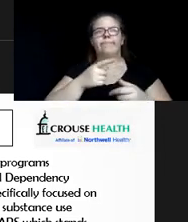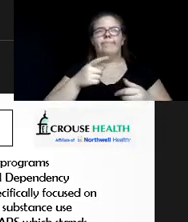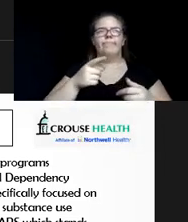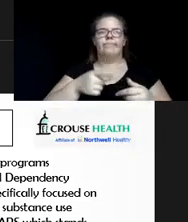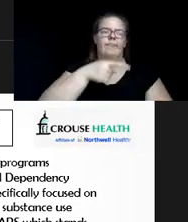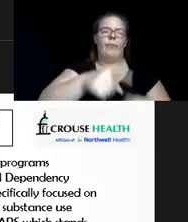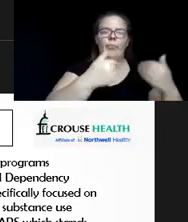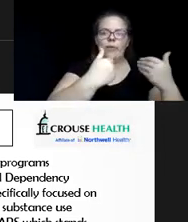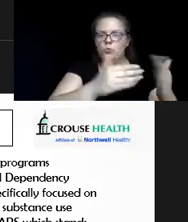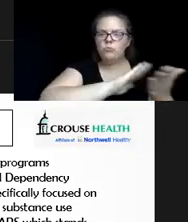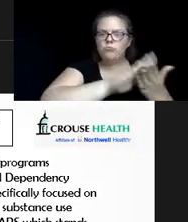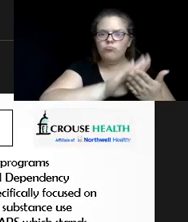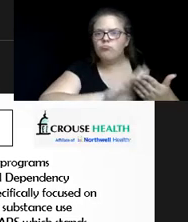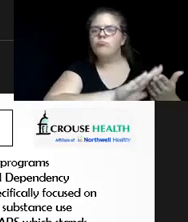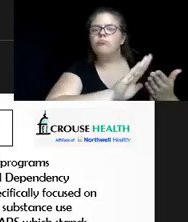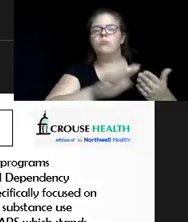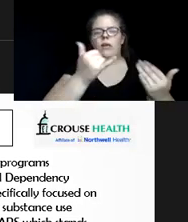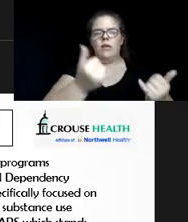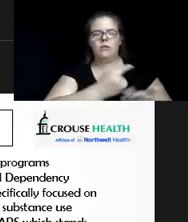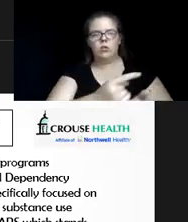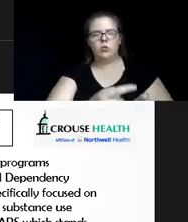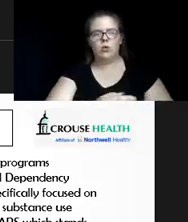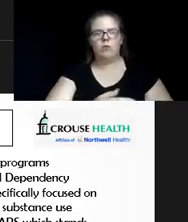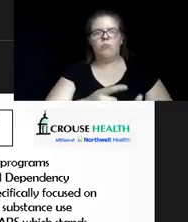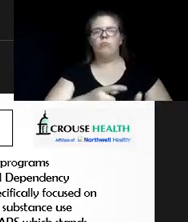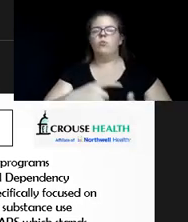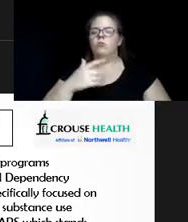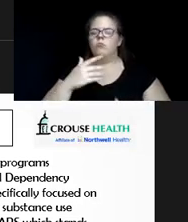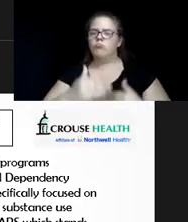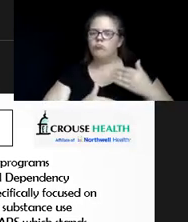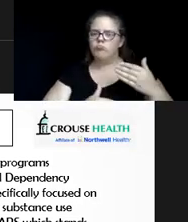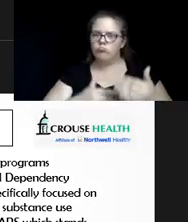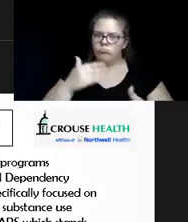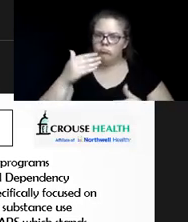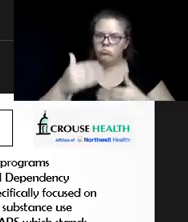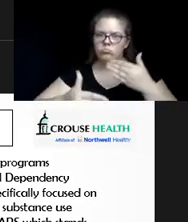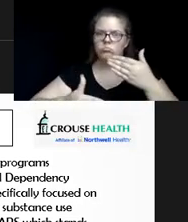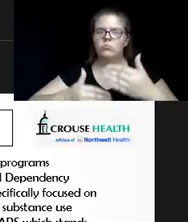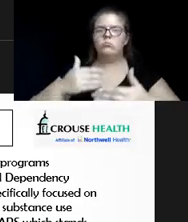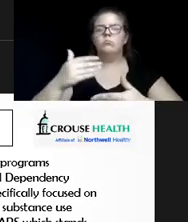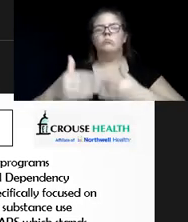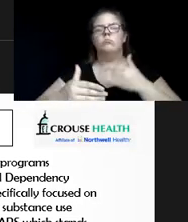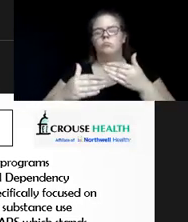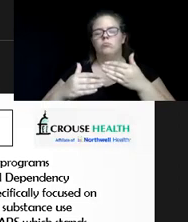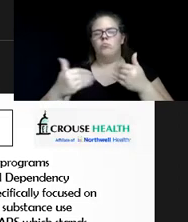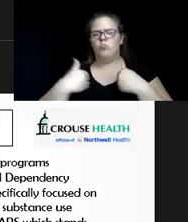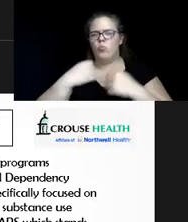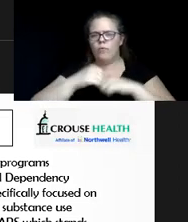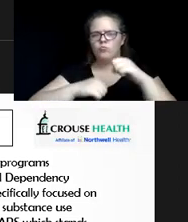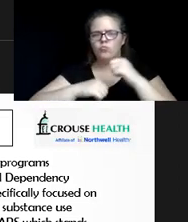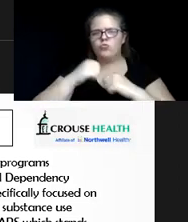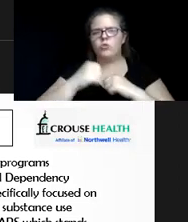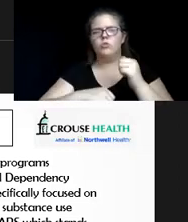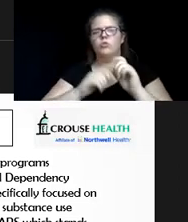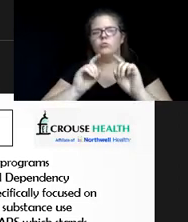this room for this week. And you start doing things, you know, it's a big structure. You start doing things with bits and pieces